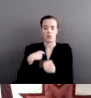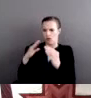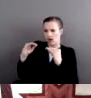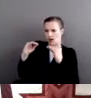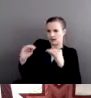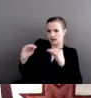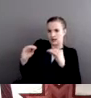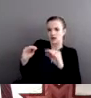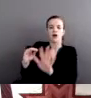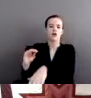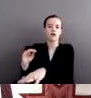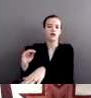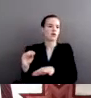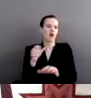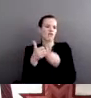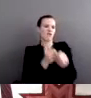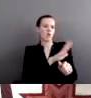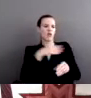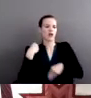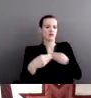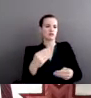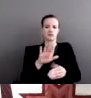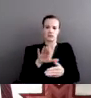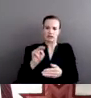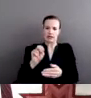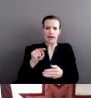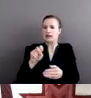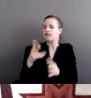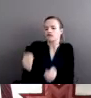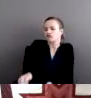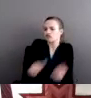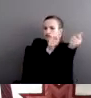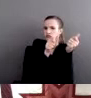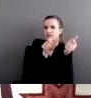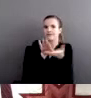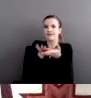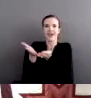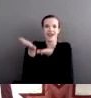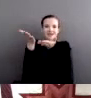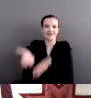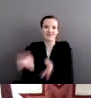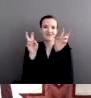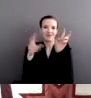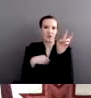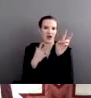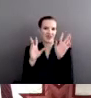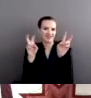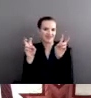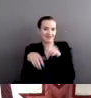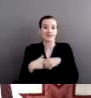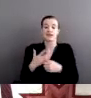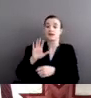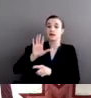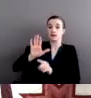not be native anymore. And the motto of the very first boarding school set up